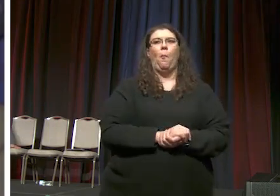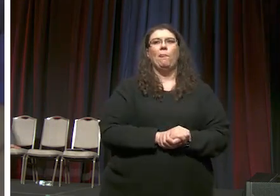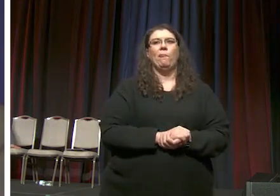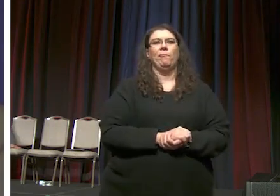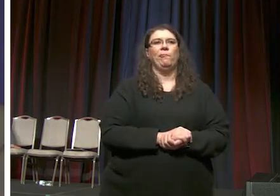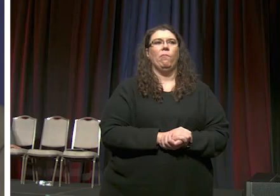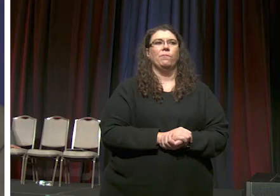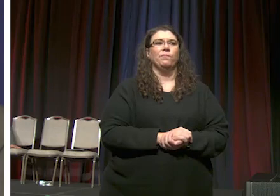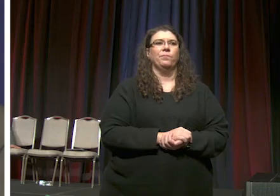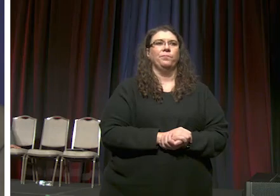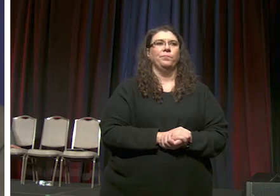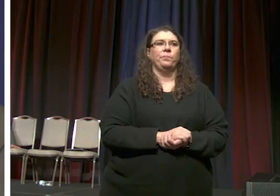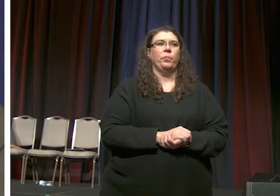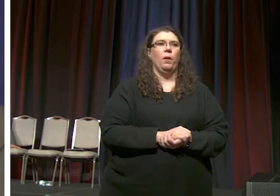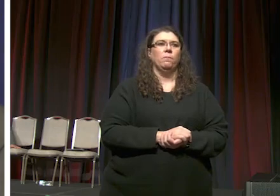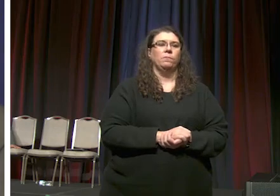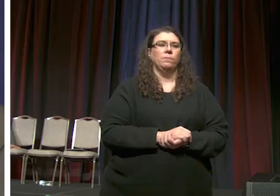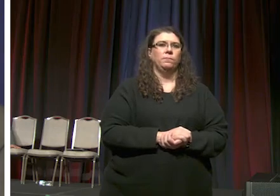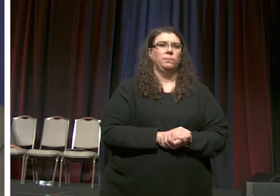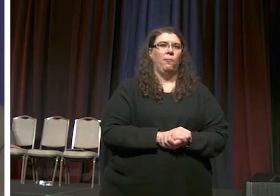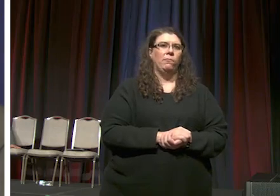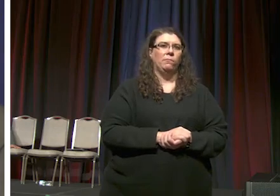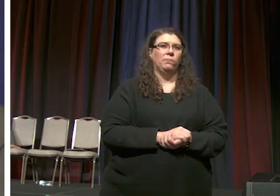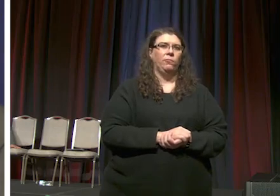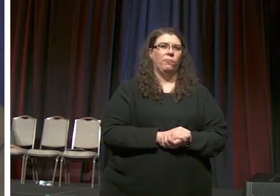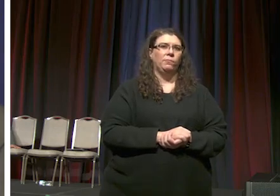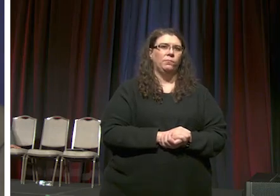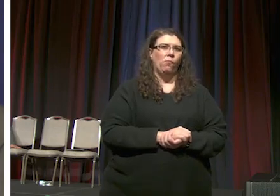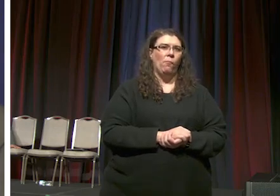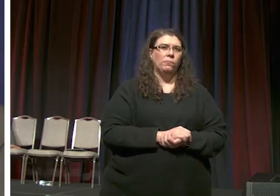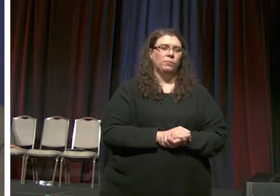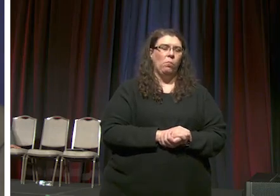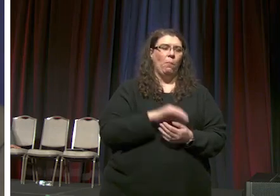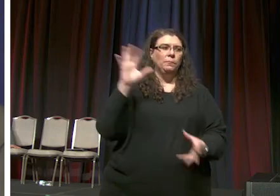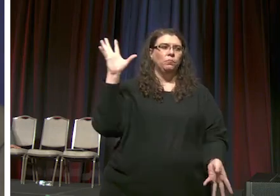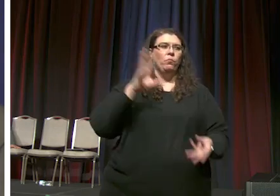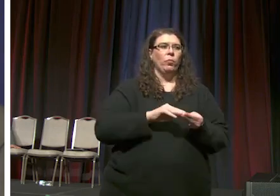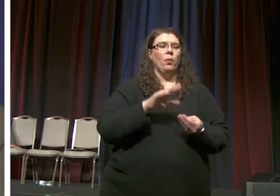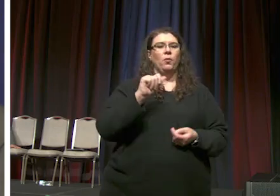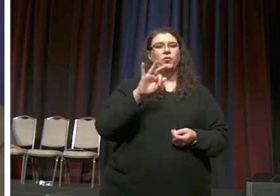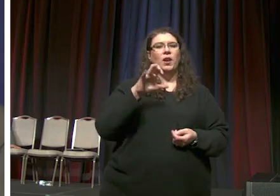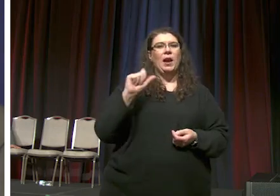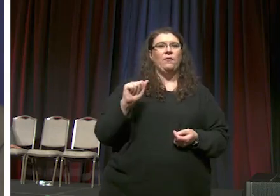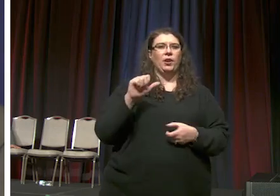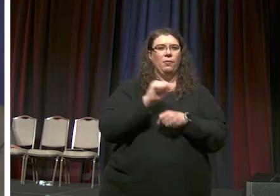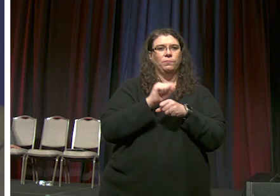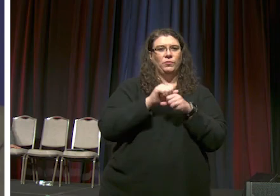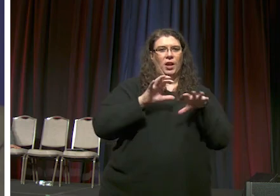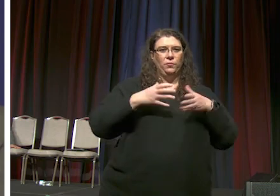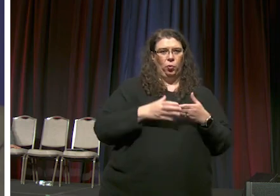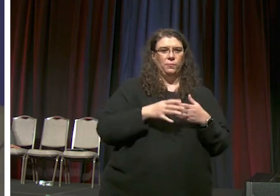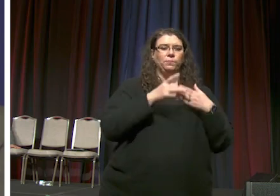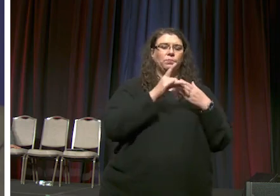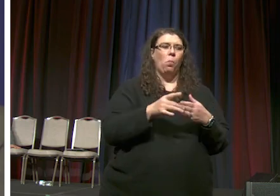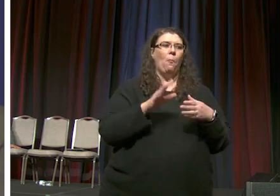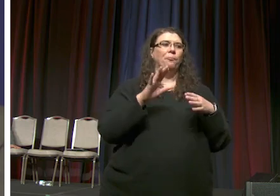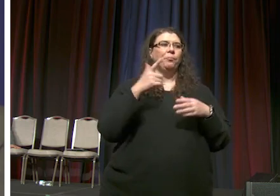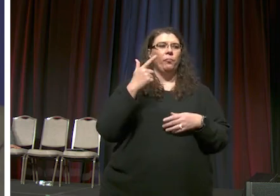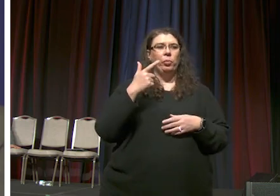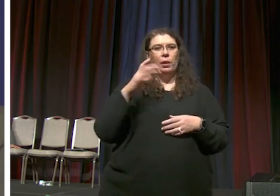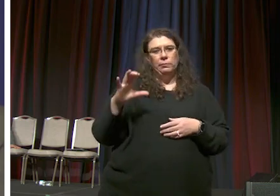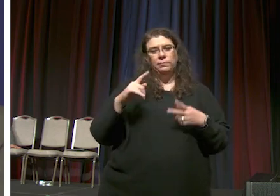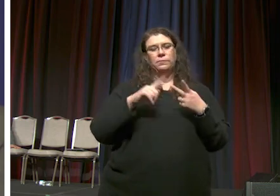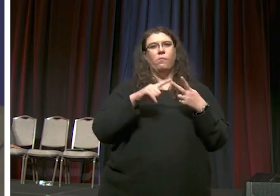standing uh the task for the comprehensive uh africa task force and uh in consultation with leadership from the general council and